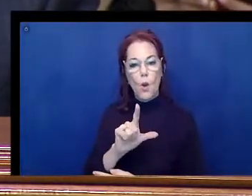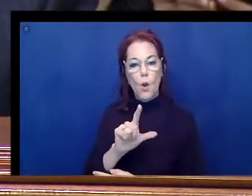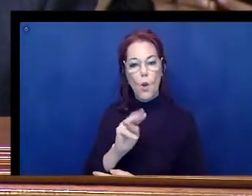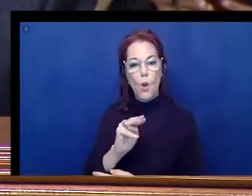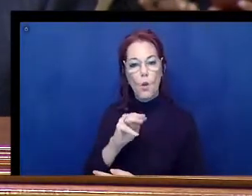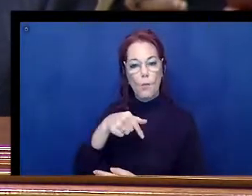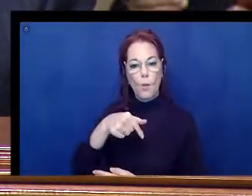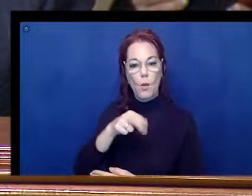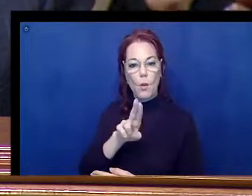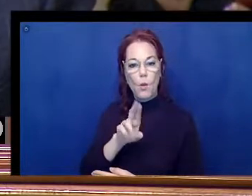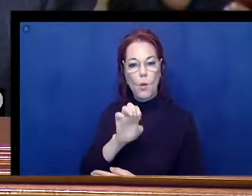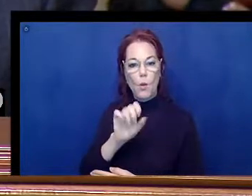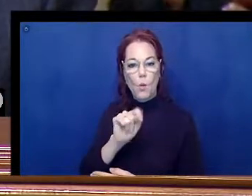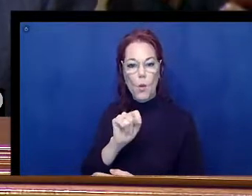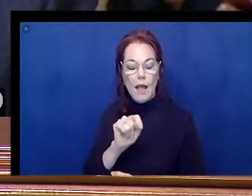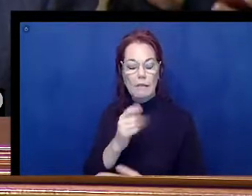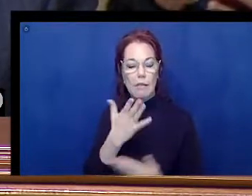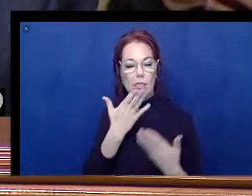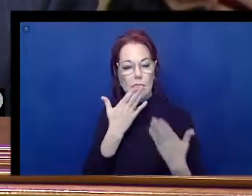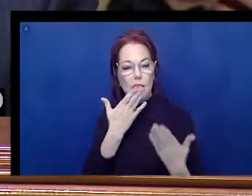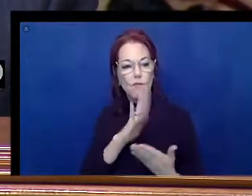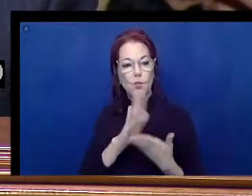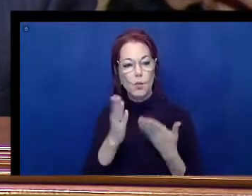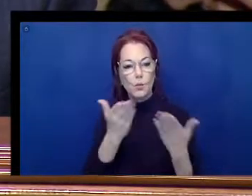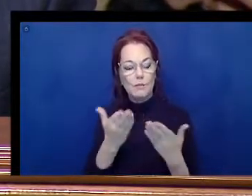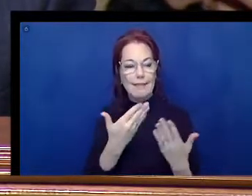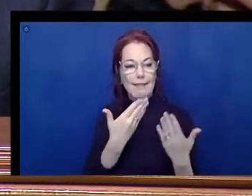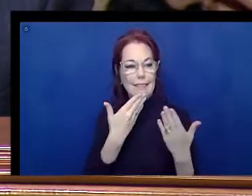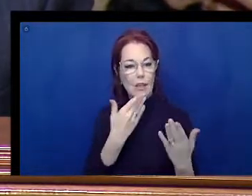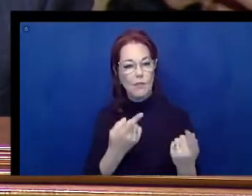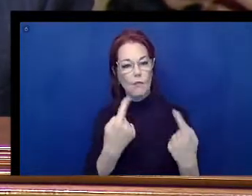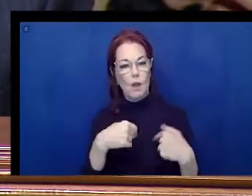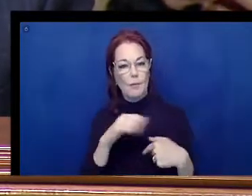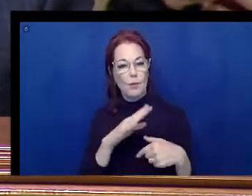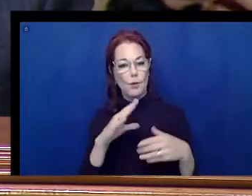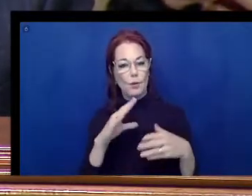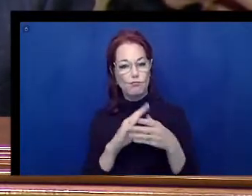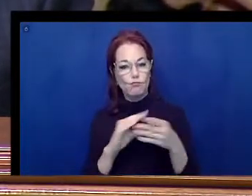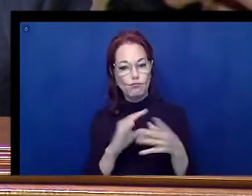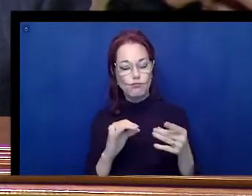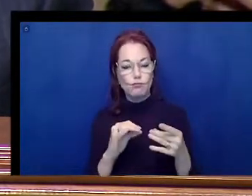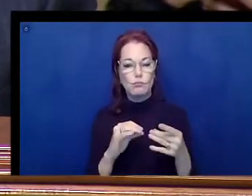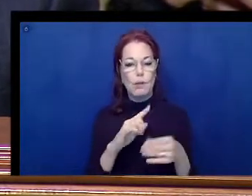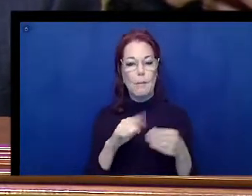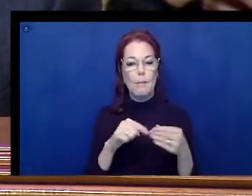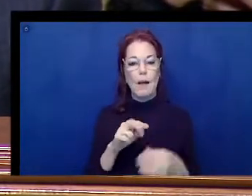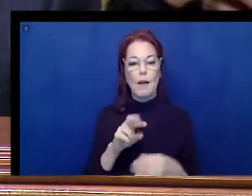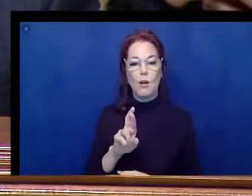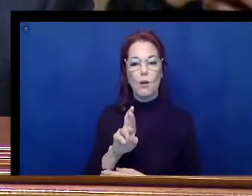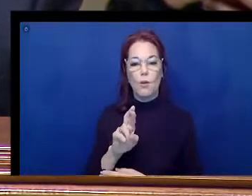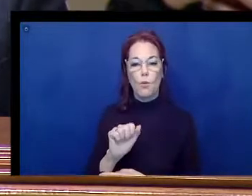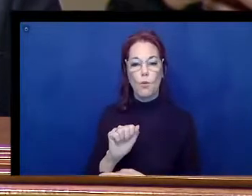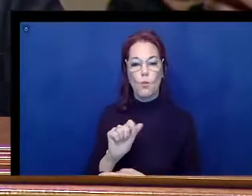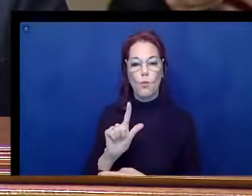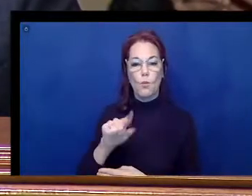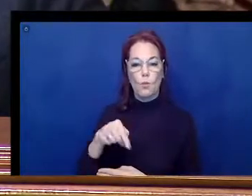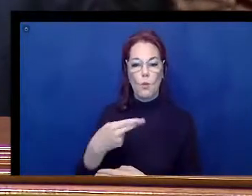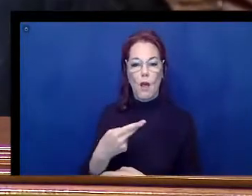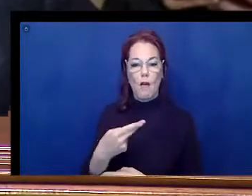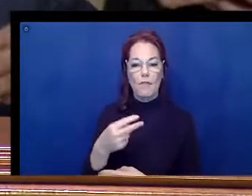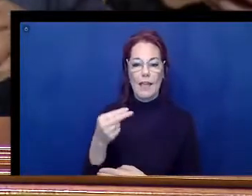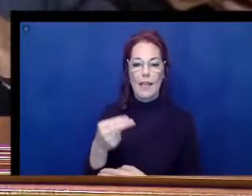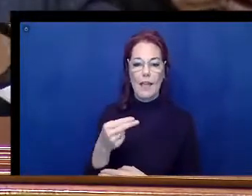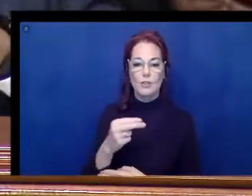have you in South Carolina. Thank you for your comments about Mr. Johnson as well. Ralph H. Johnson, who gave his life for